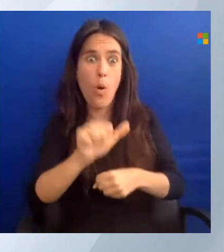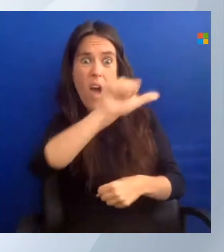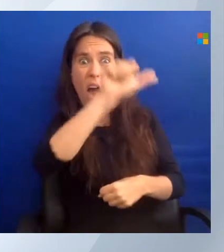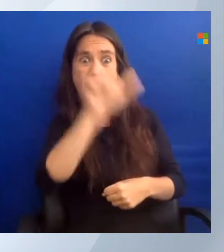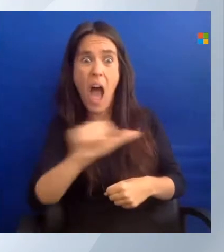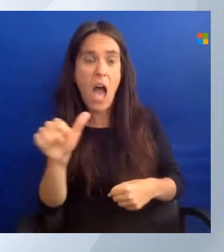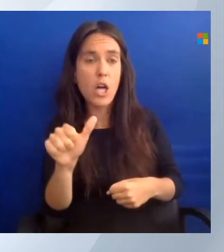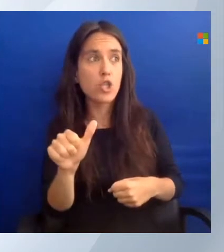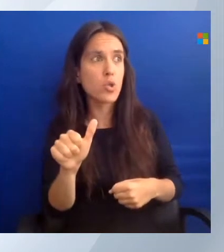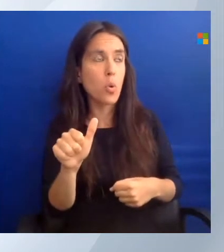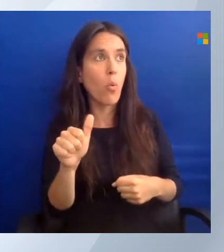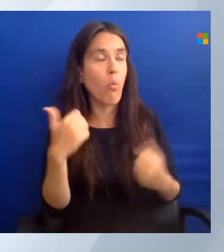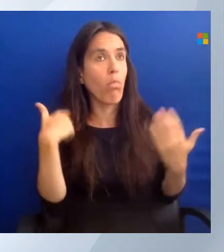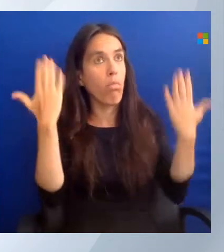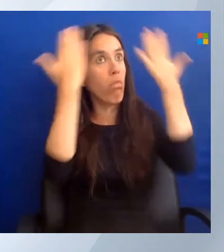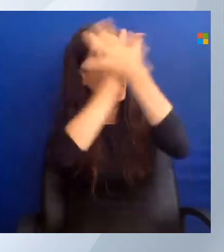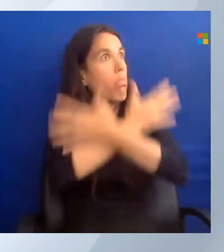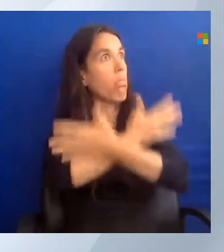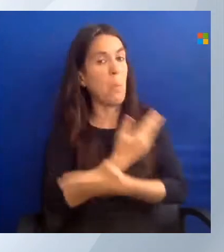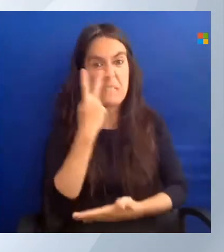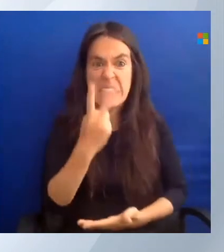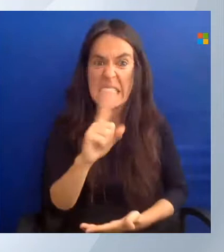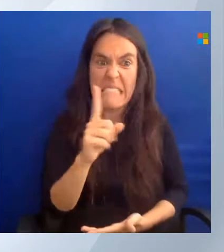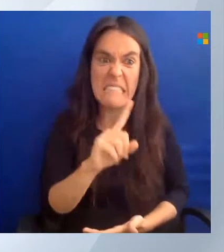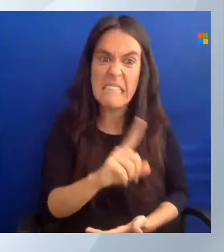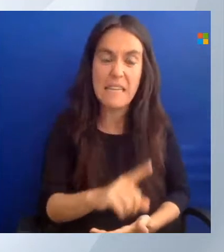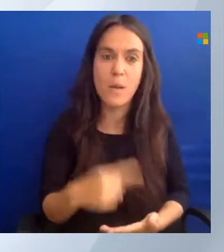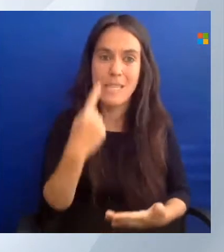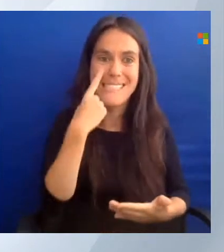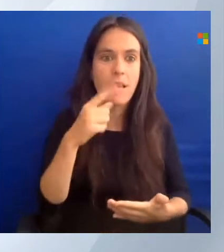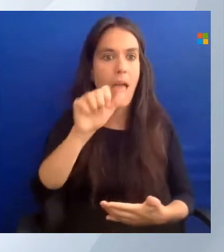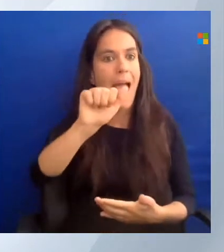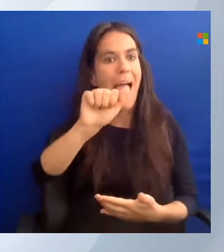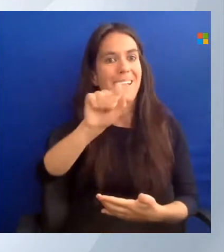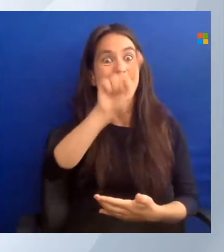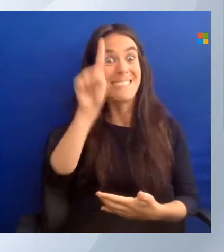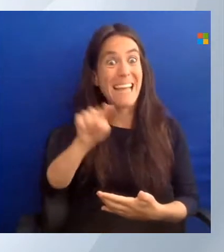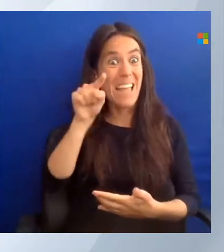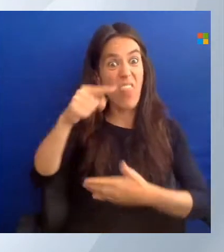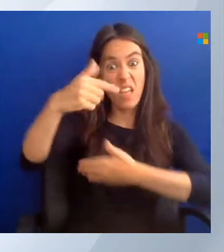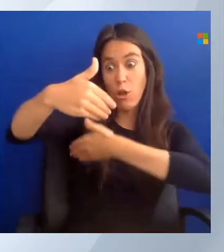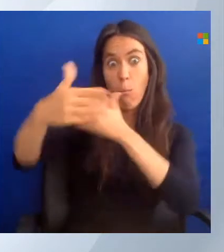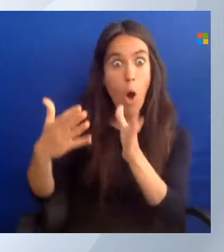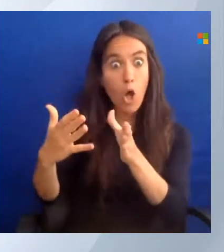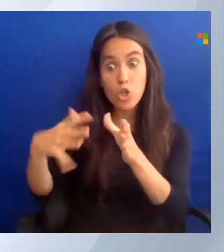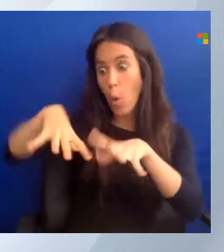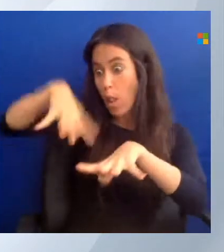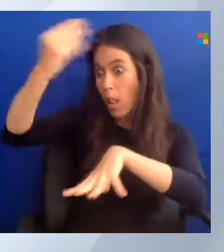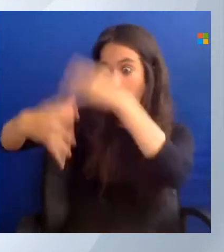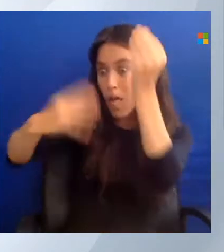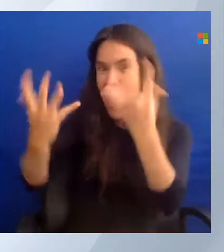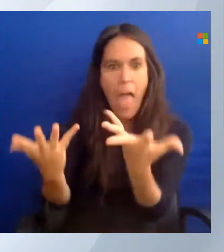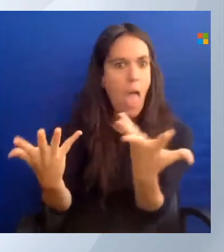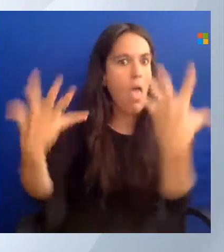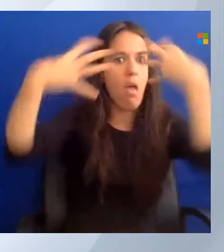Because you load the complete AZ module. So you load all these sub-modules which are in there.